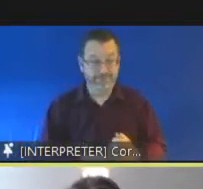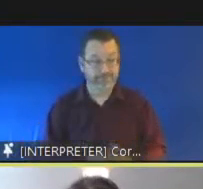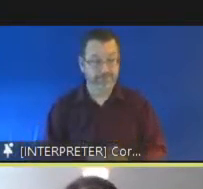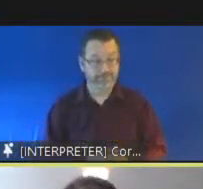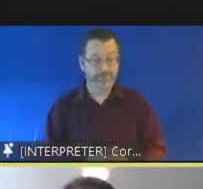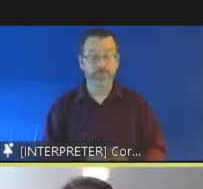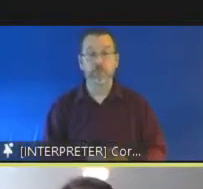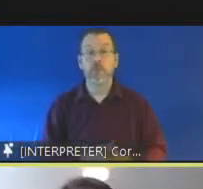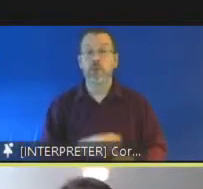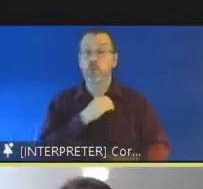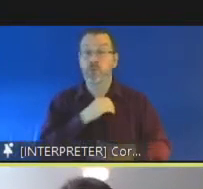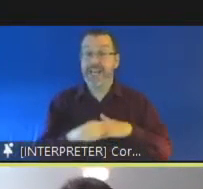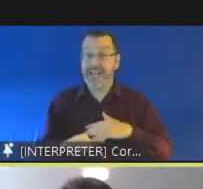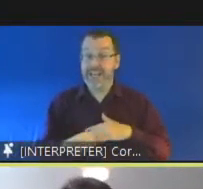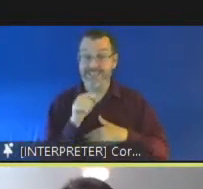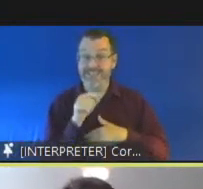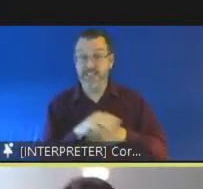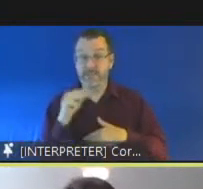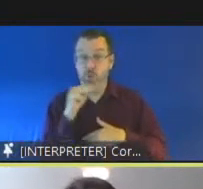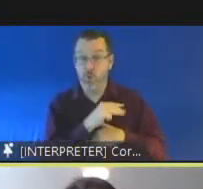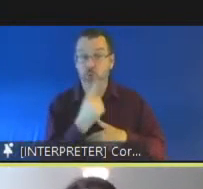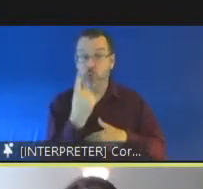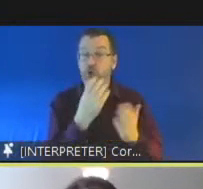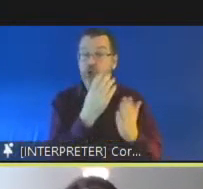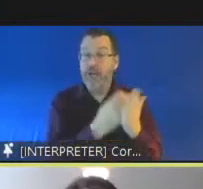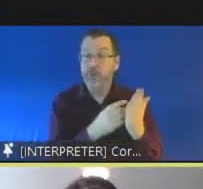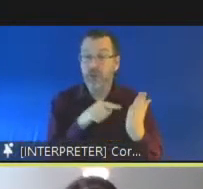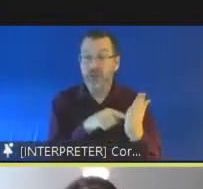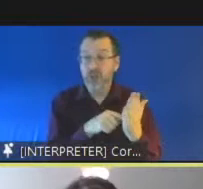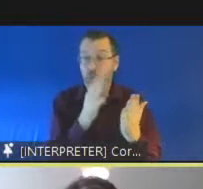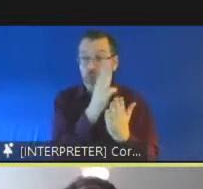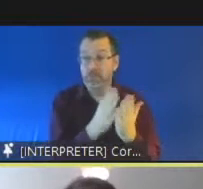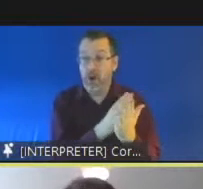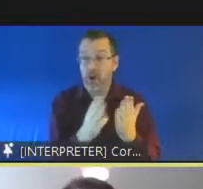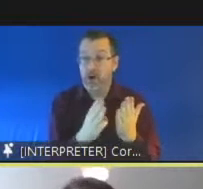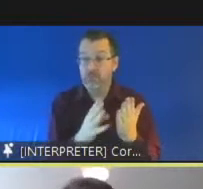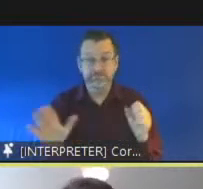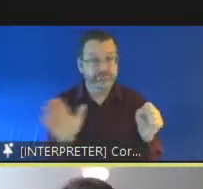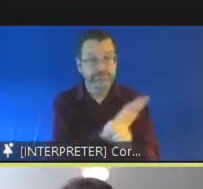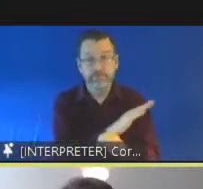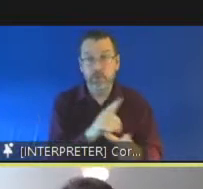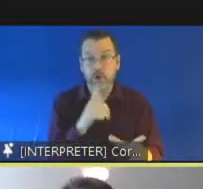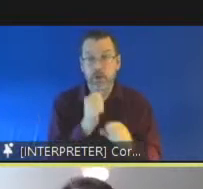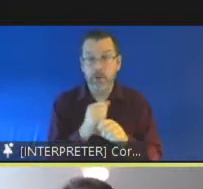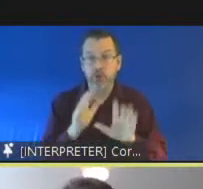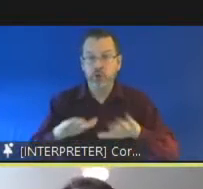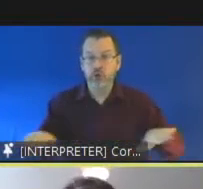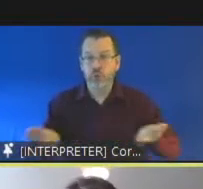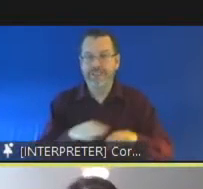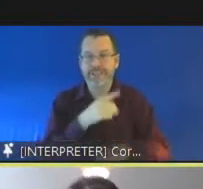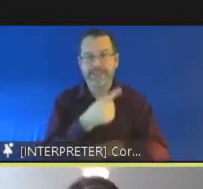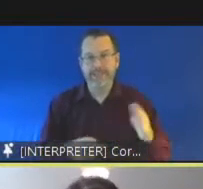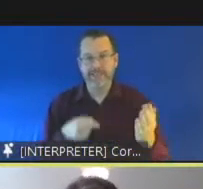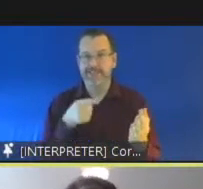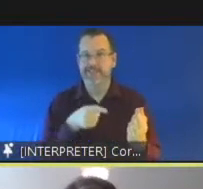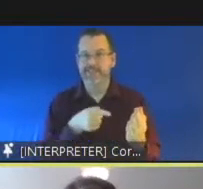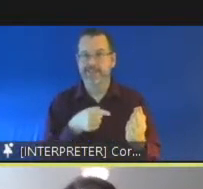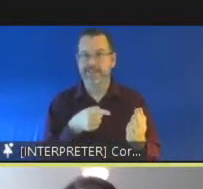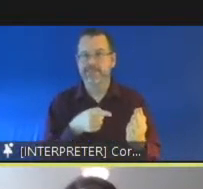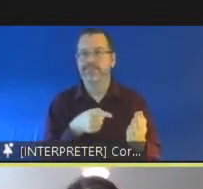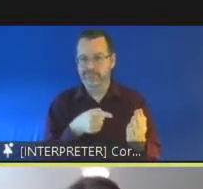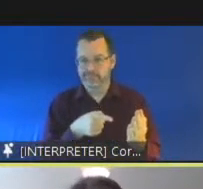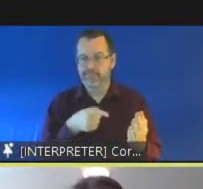is that it has a dedicated chapter uh to um children with disabilities so it focuses